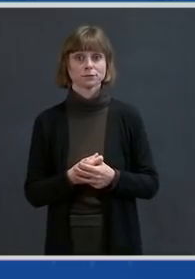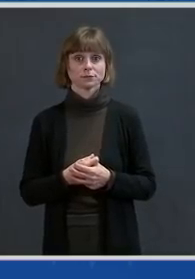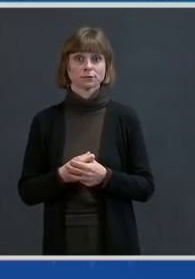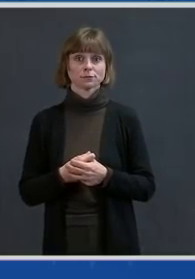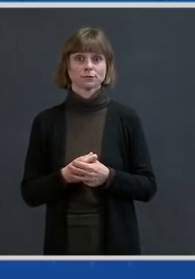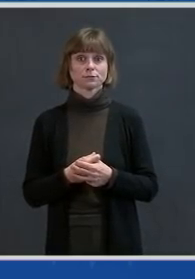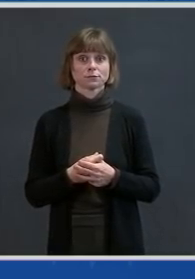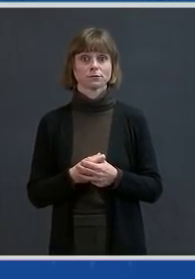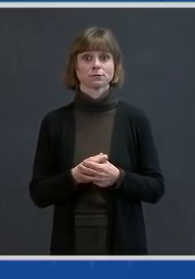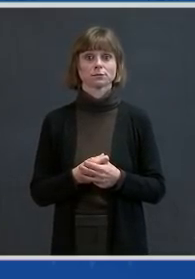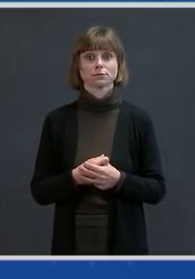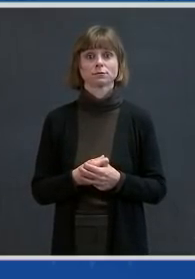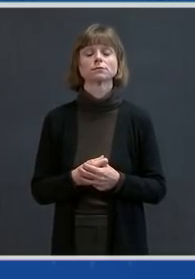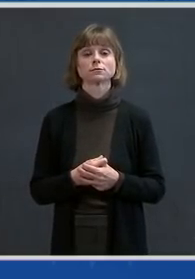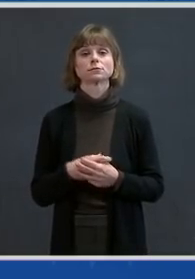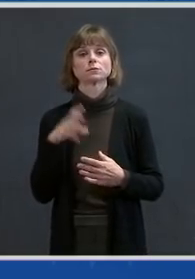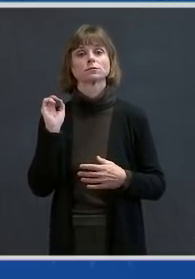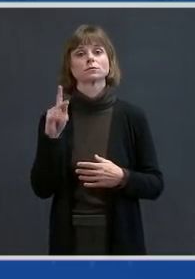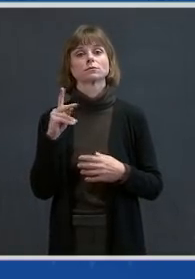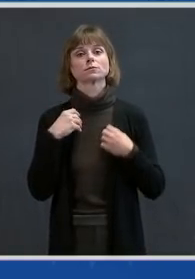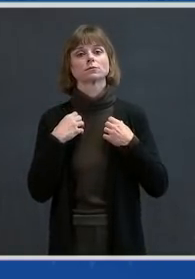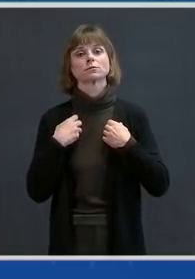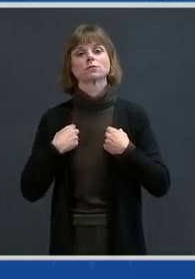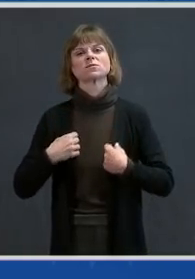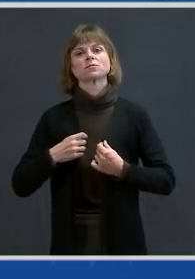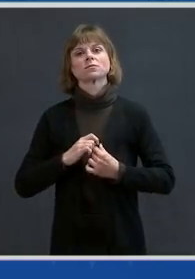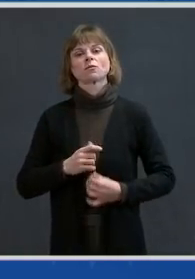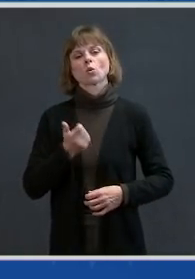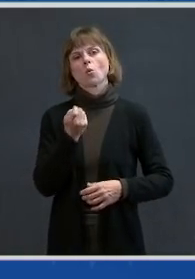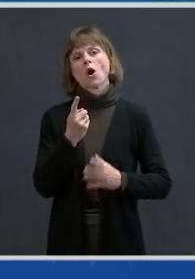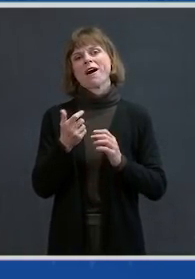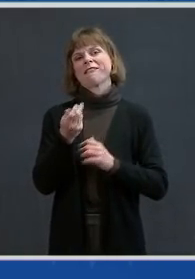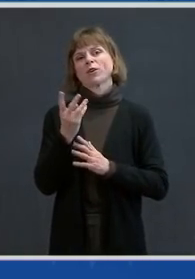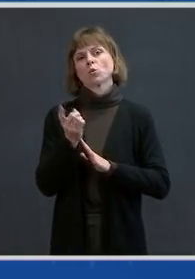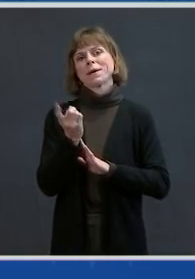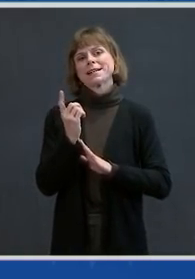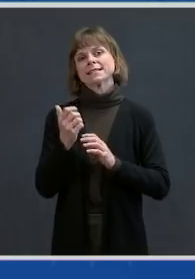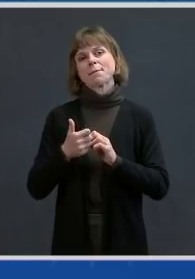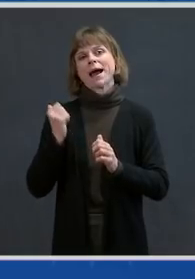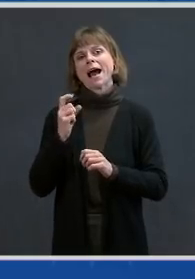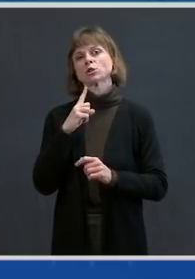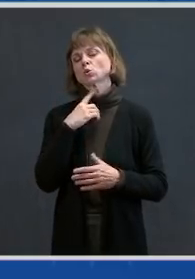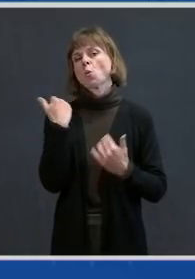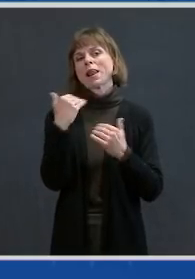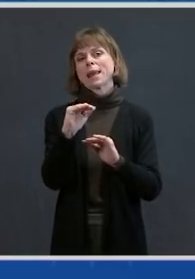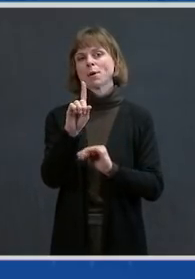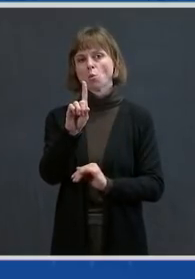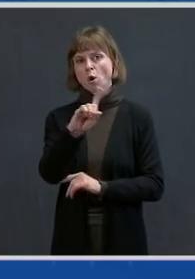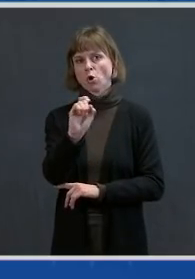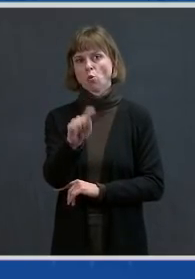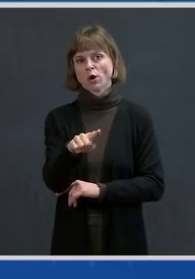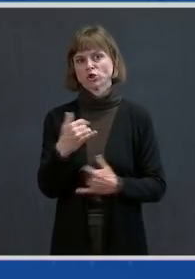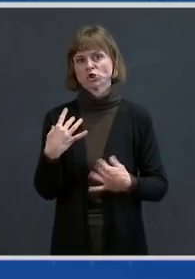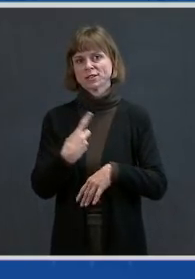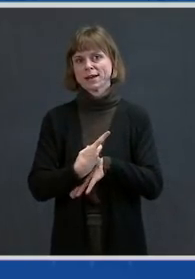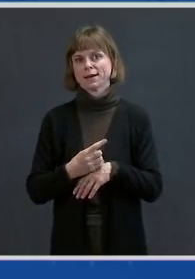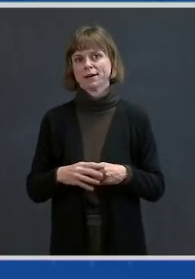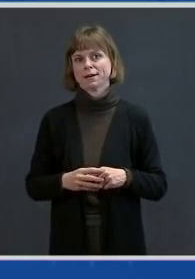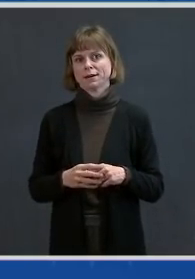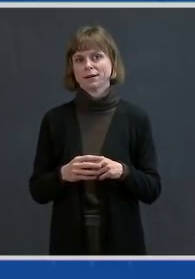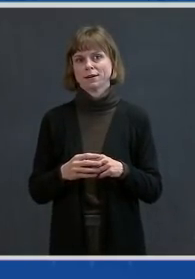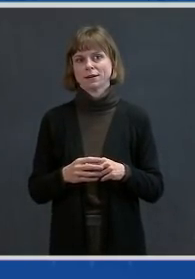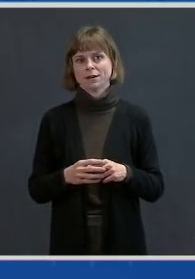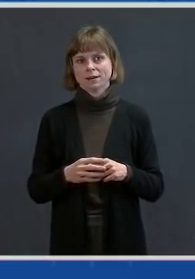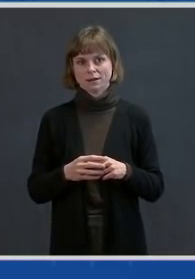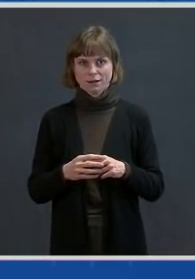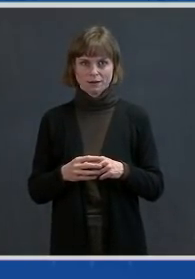All right. And as a reminder, guys, since we are running a few minutes behind, please keep your question to one question. First up, we'll go to Ann Flaherty at ABC. Ann